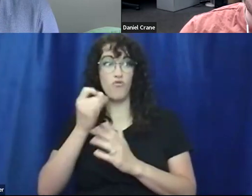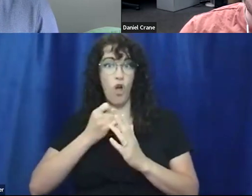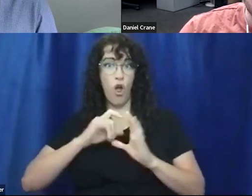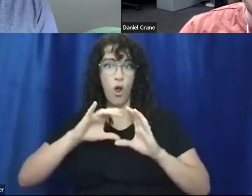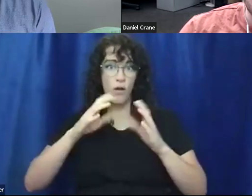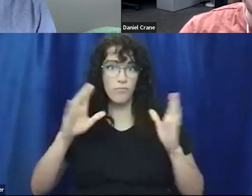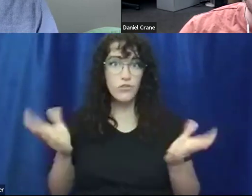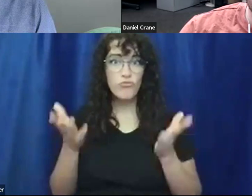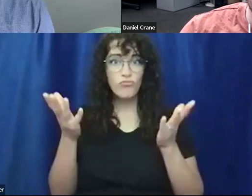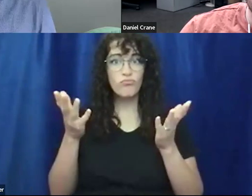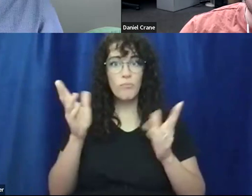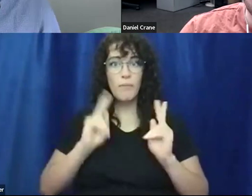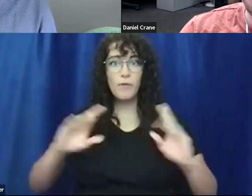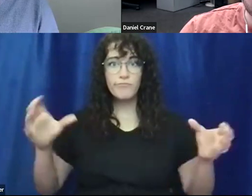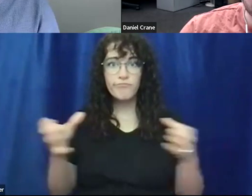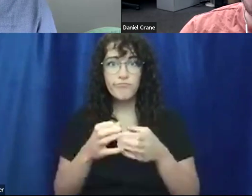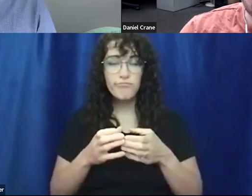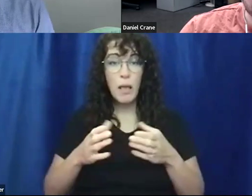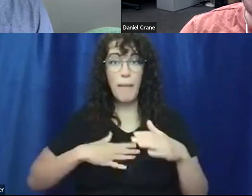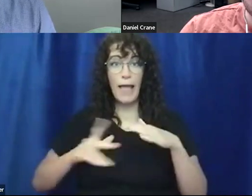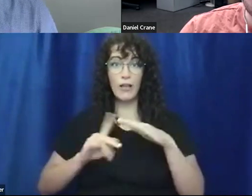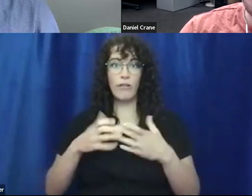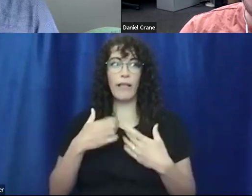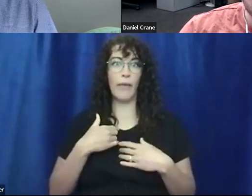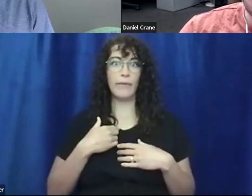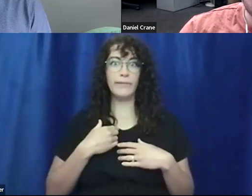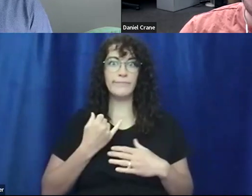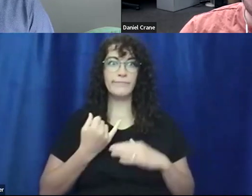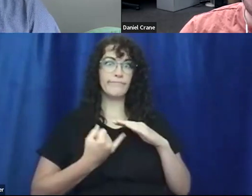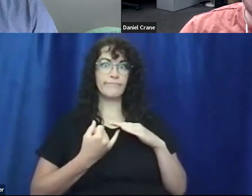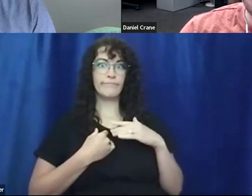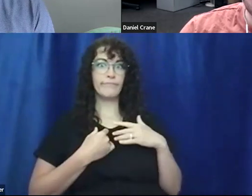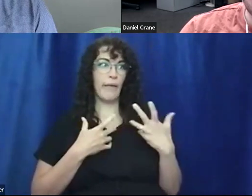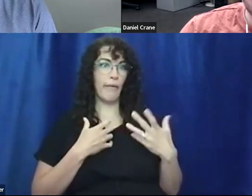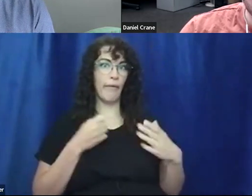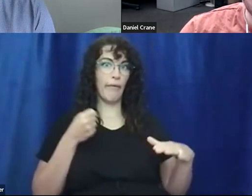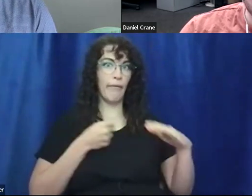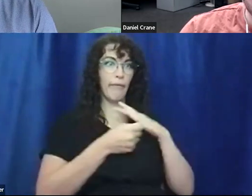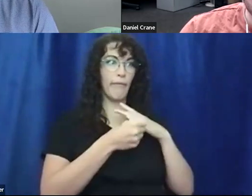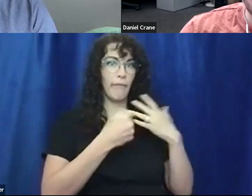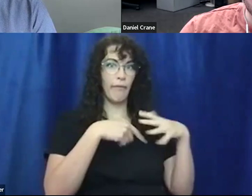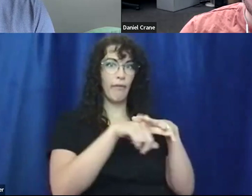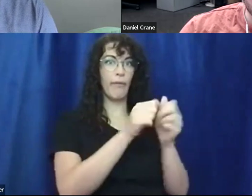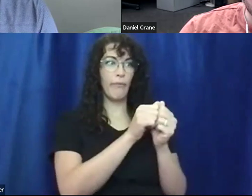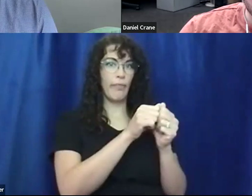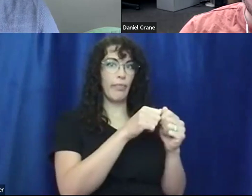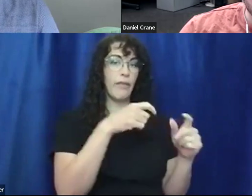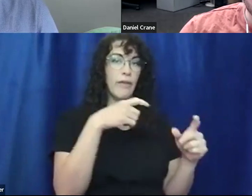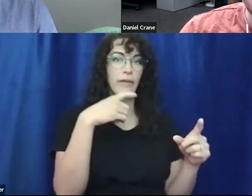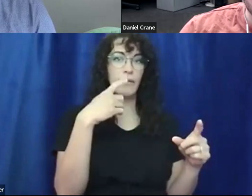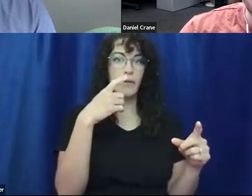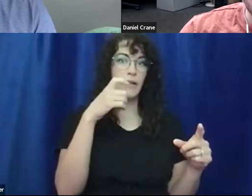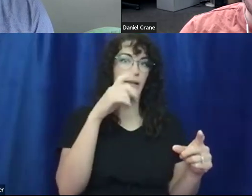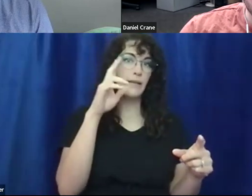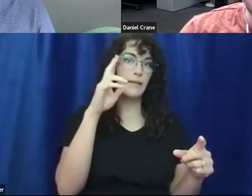was in my kindergarten class. I pretty much stood out, you know, I was in a class with, with Hispanic and, and, and, uh, Polish American